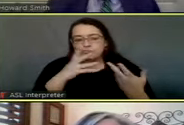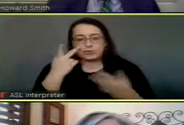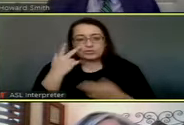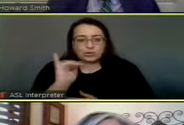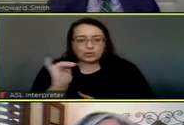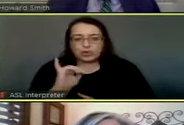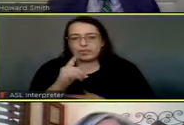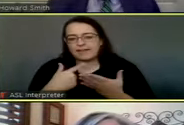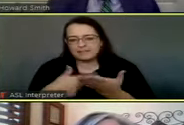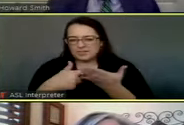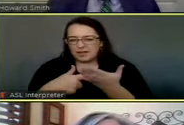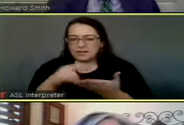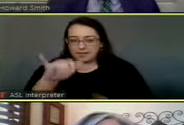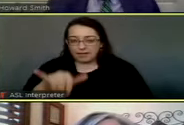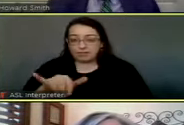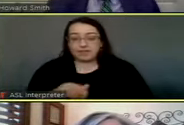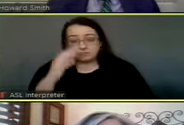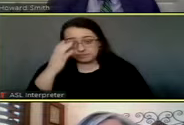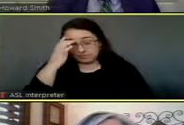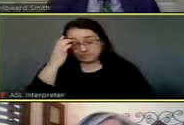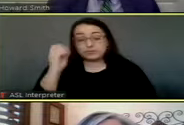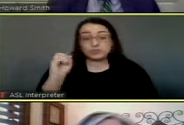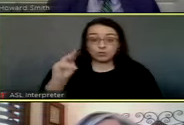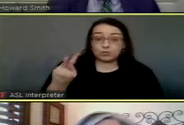that. Okay.